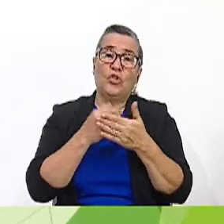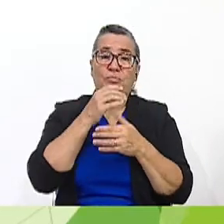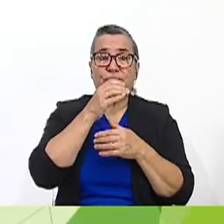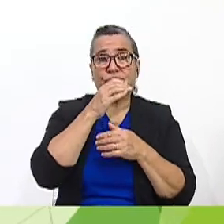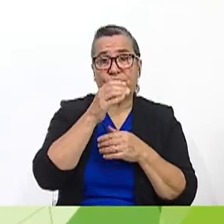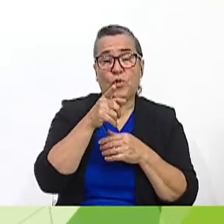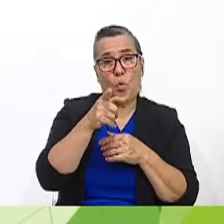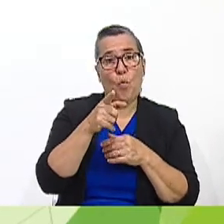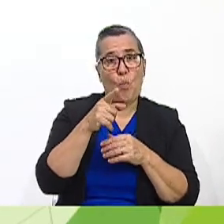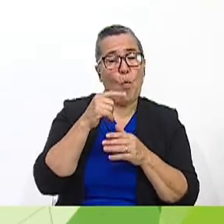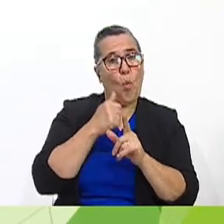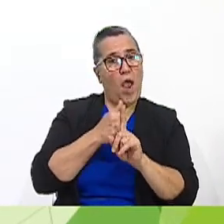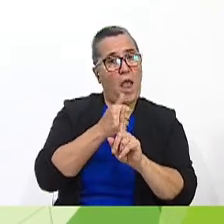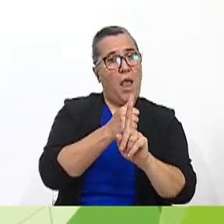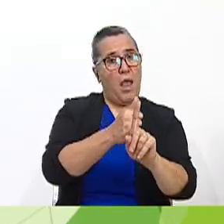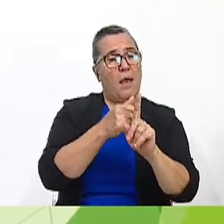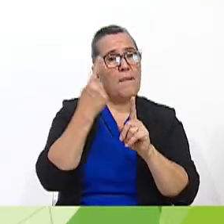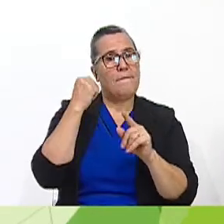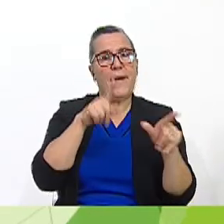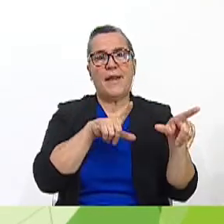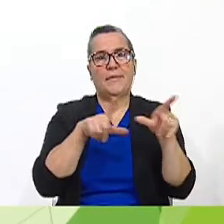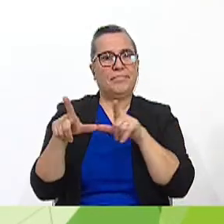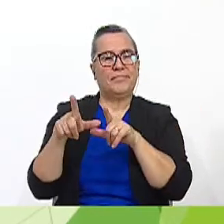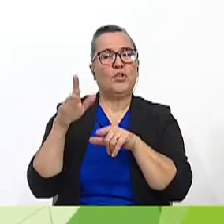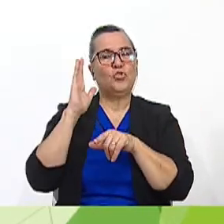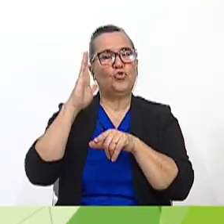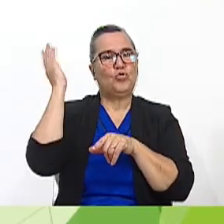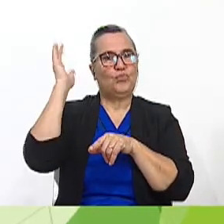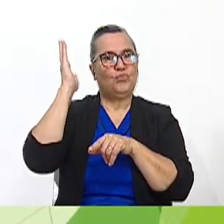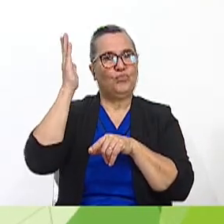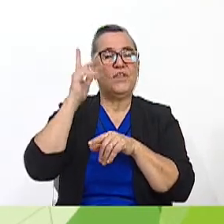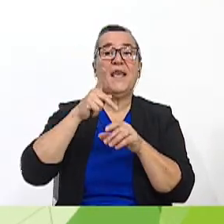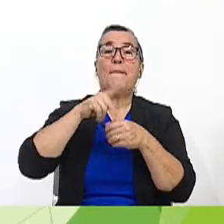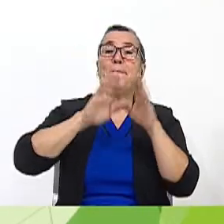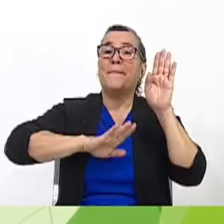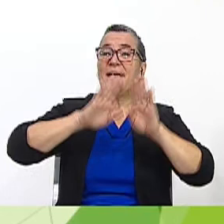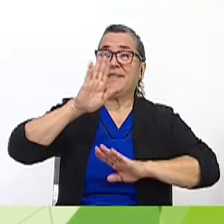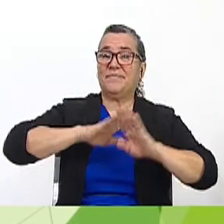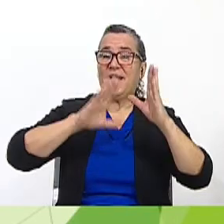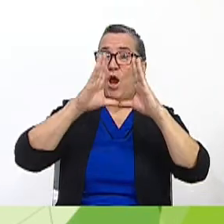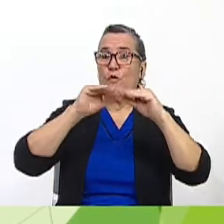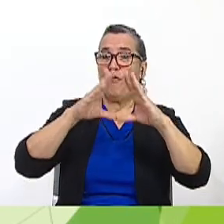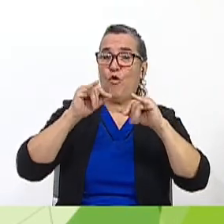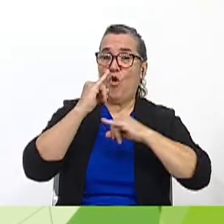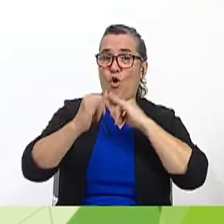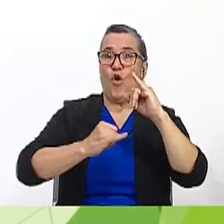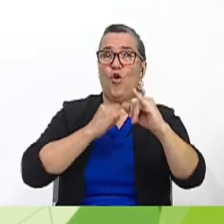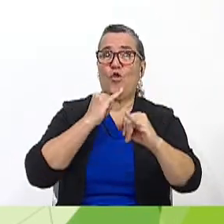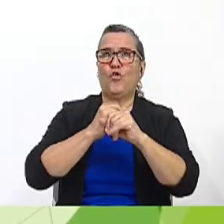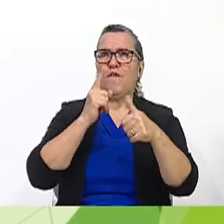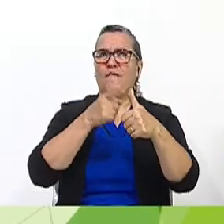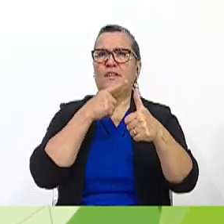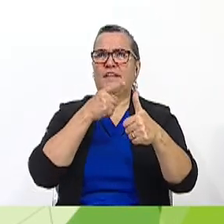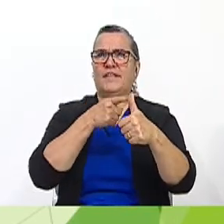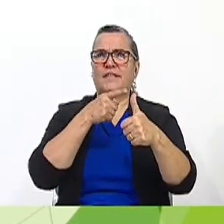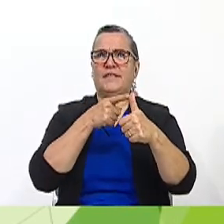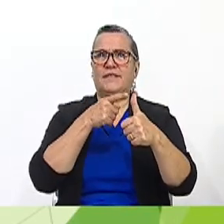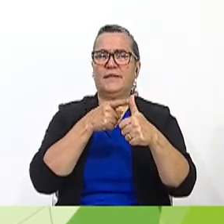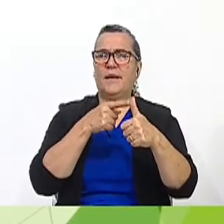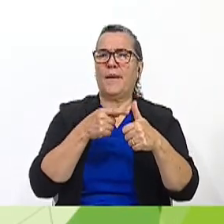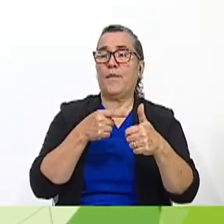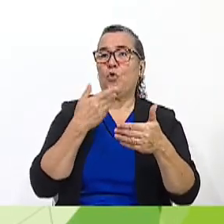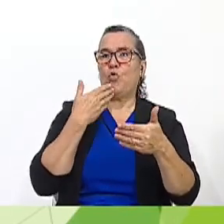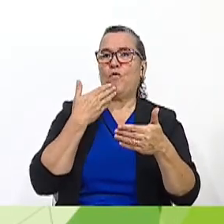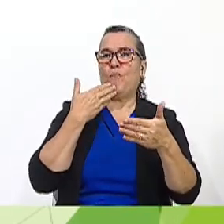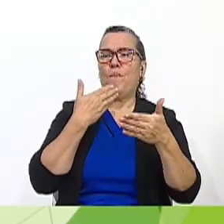that you can follow to prepare your speech to participate in the forum. First, you should welcome